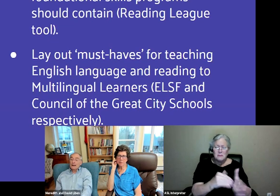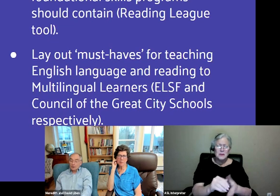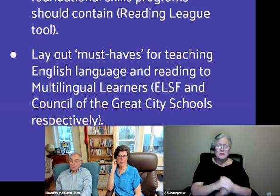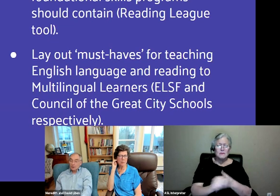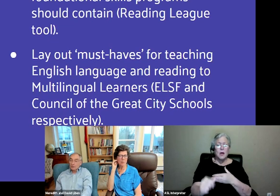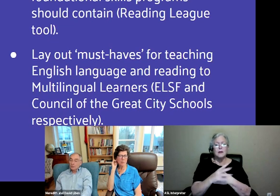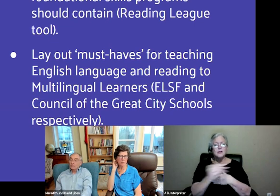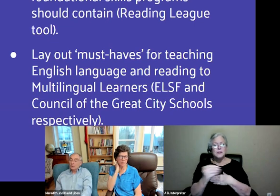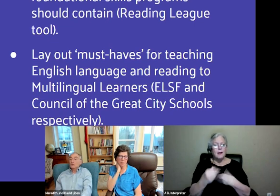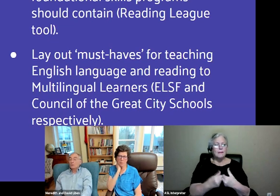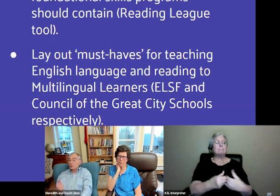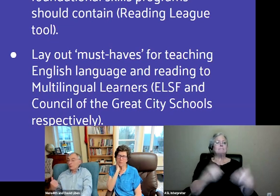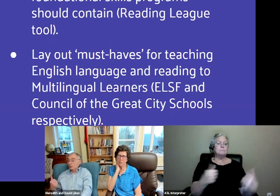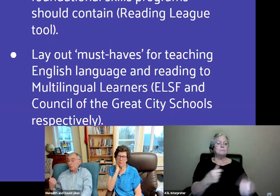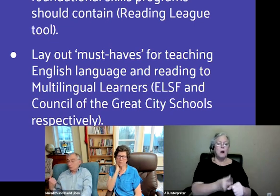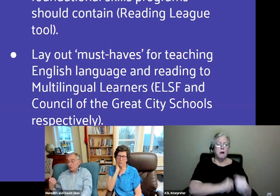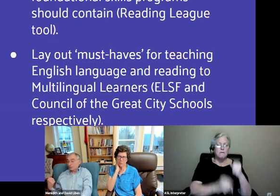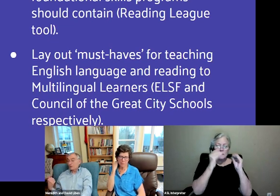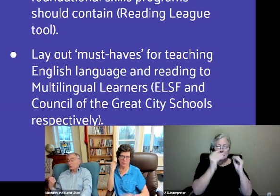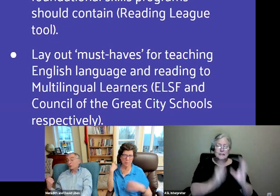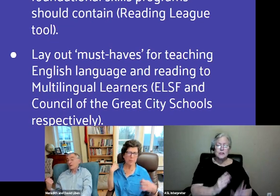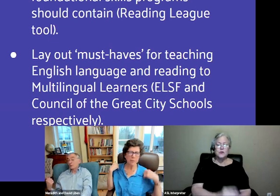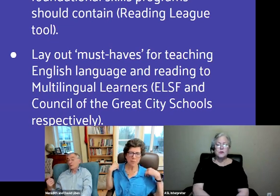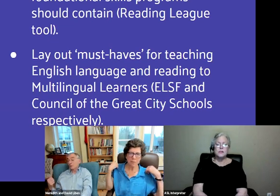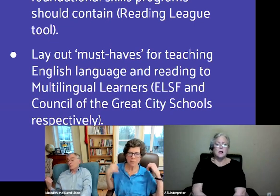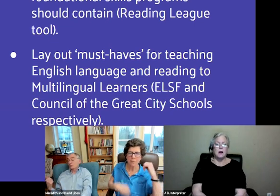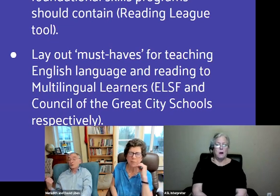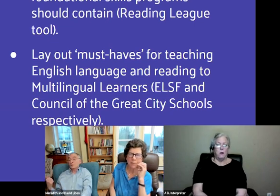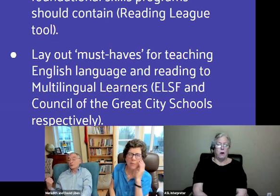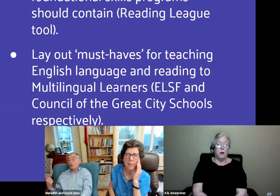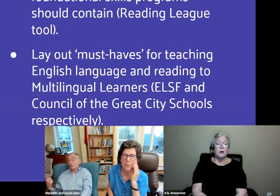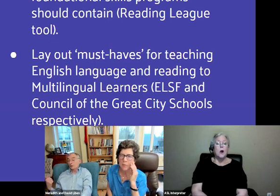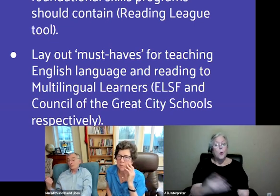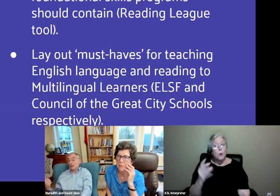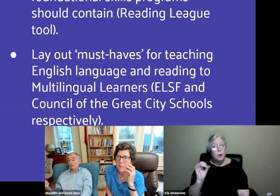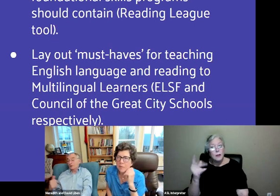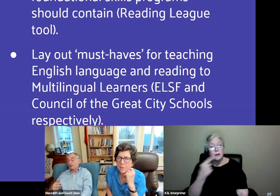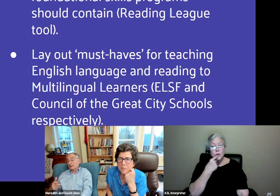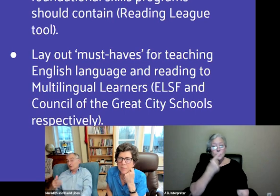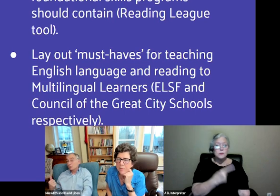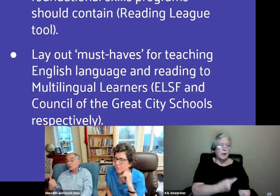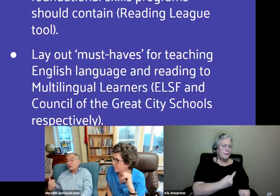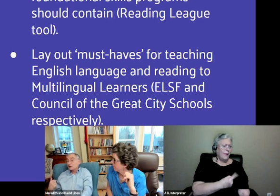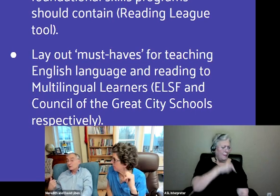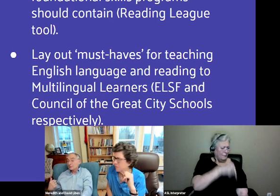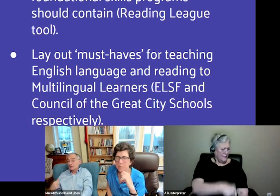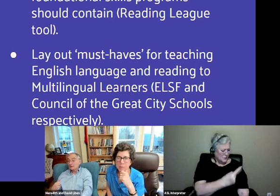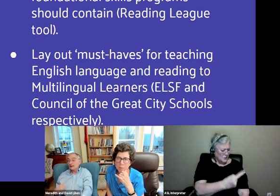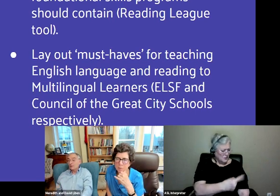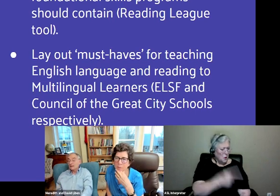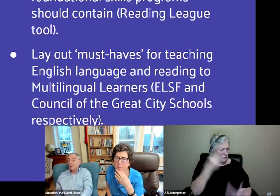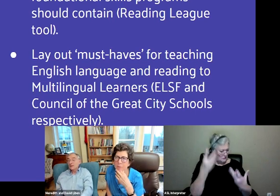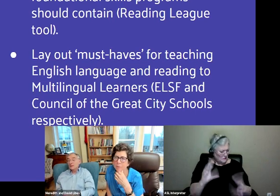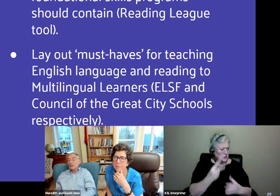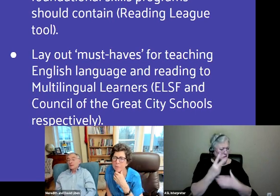Okay, now we're going to go into a new curriculum. You just told us the one we just finished two years with was going to solve all our problems, and it didn't. You lose a lot of credibility